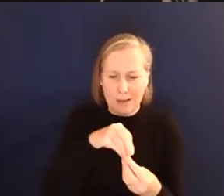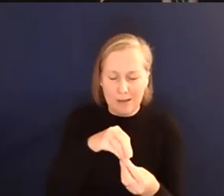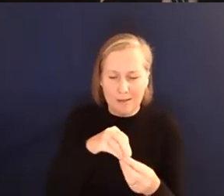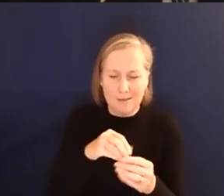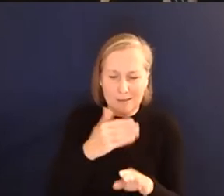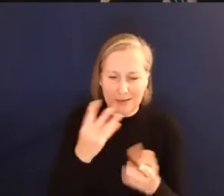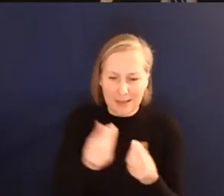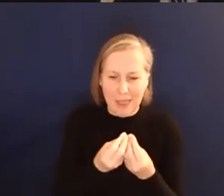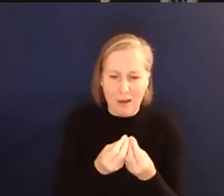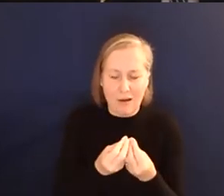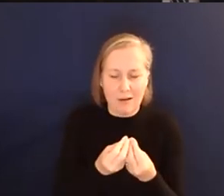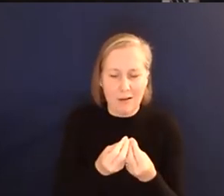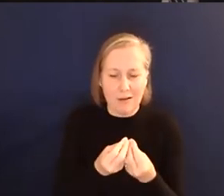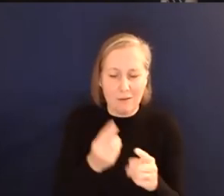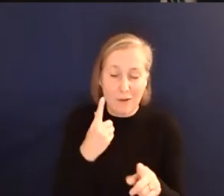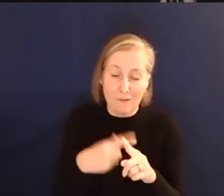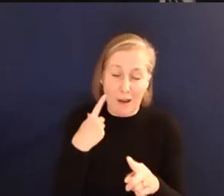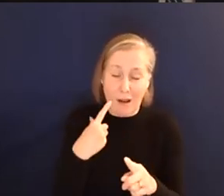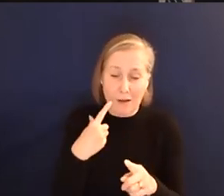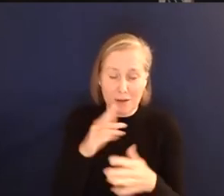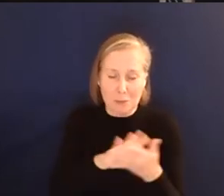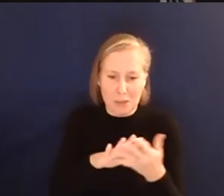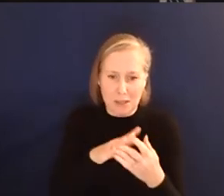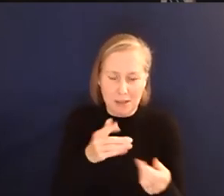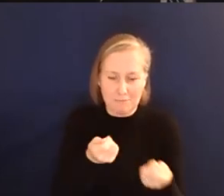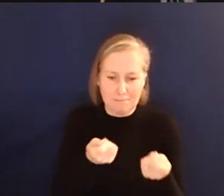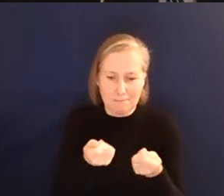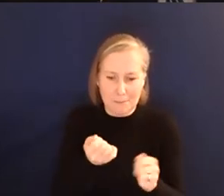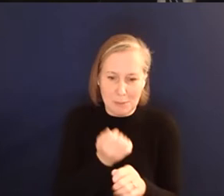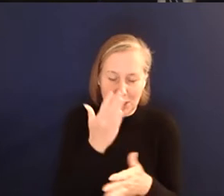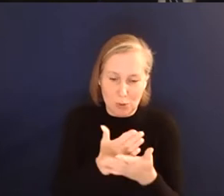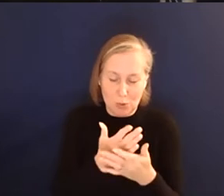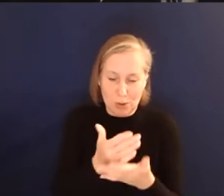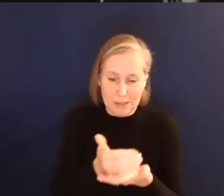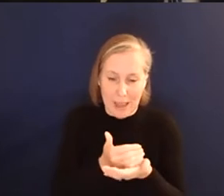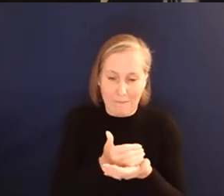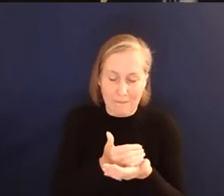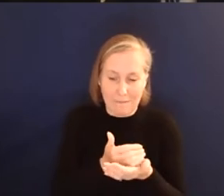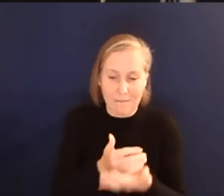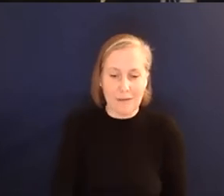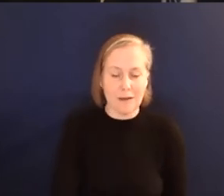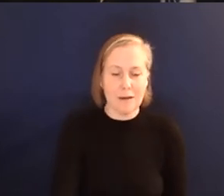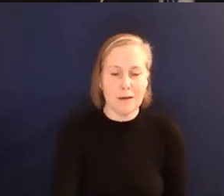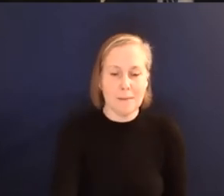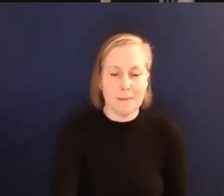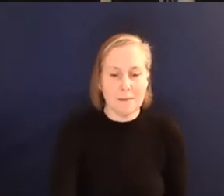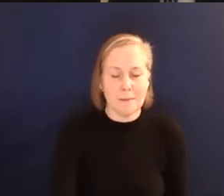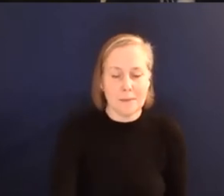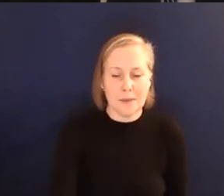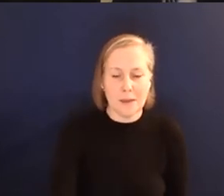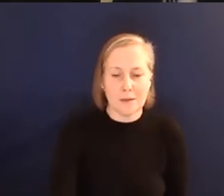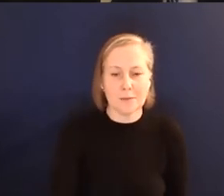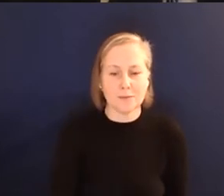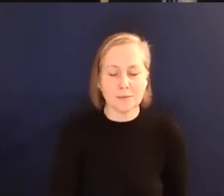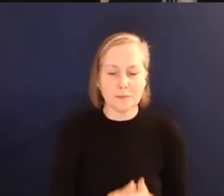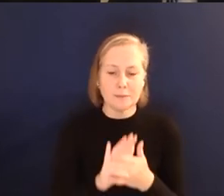getting done very fast to make sure that you're avoiding any sort of accident. And so first